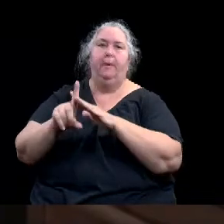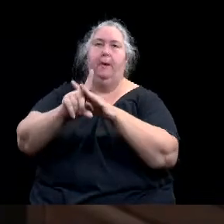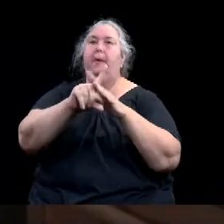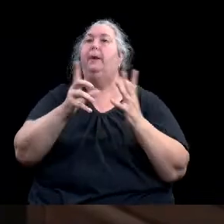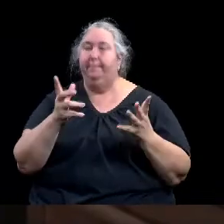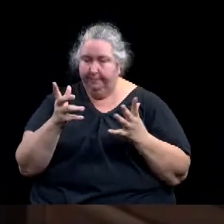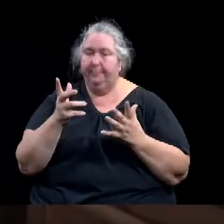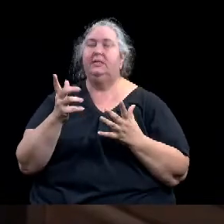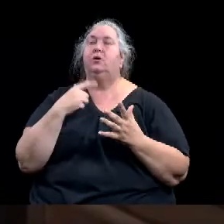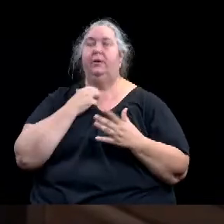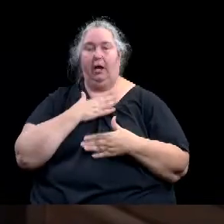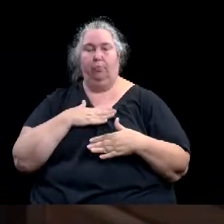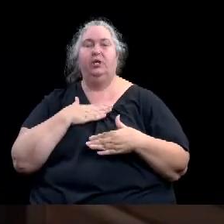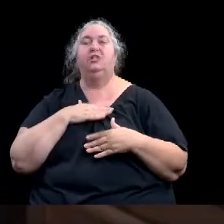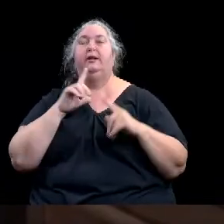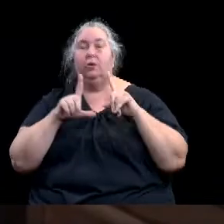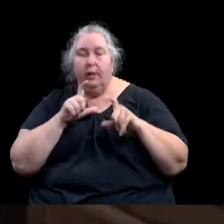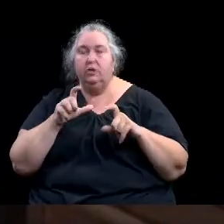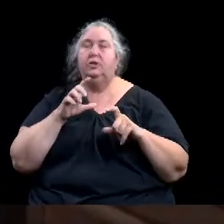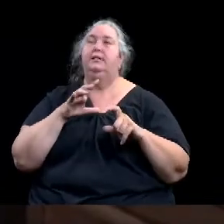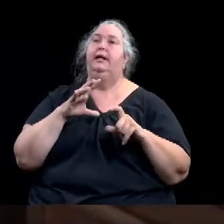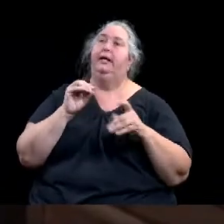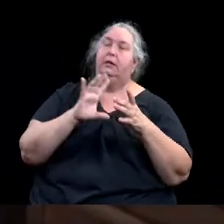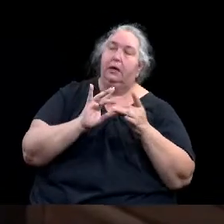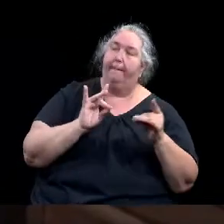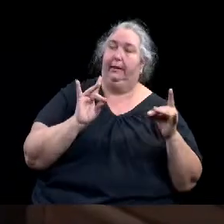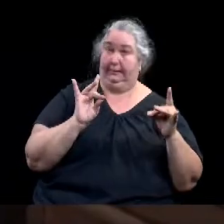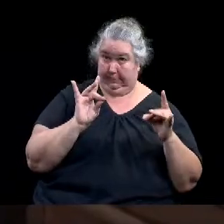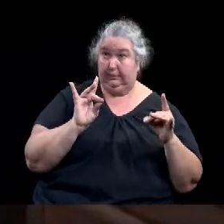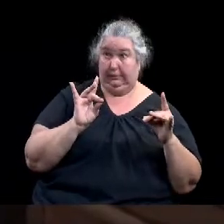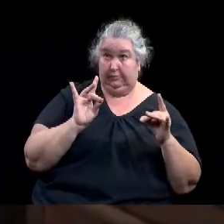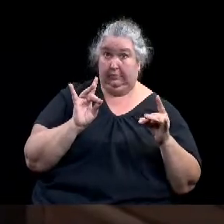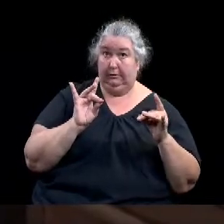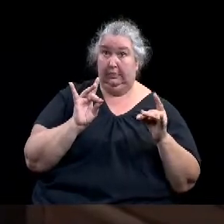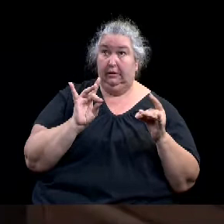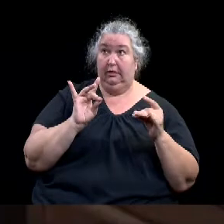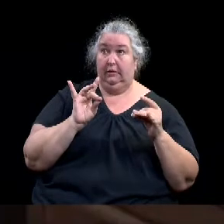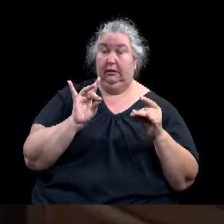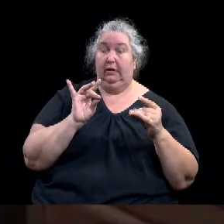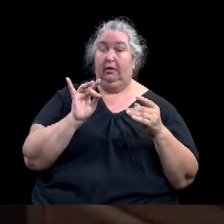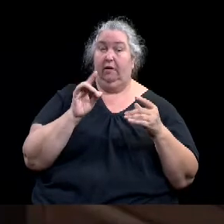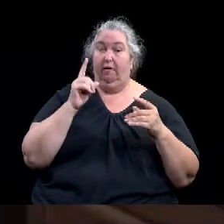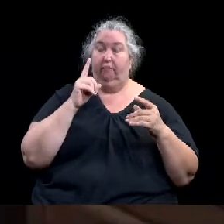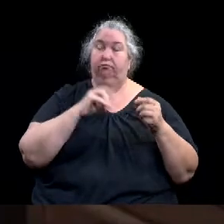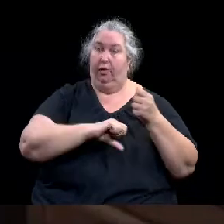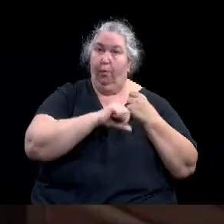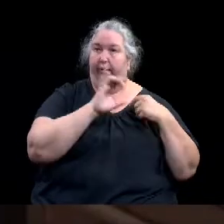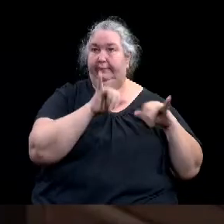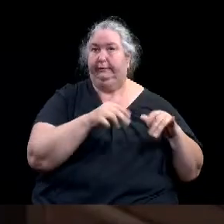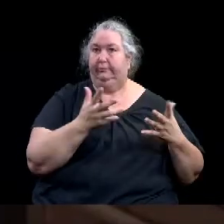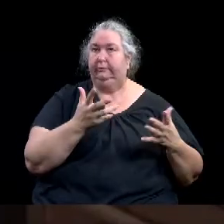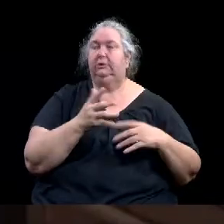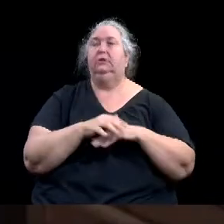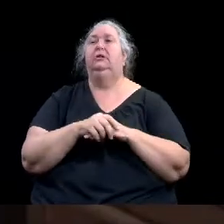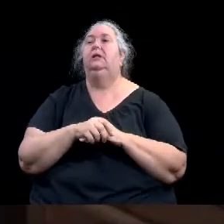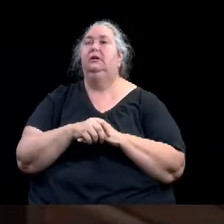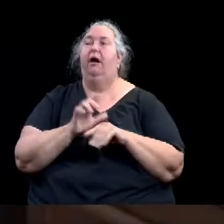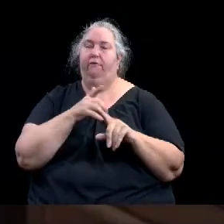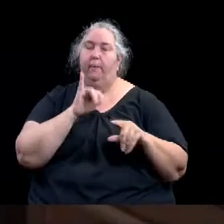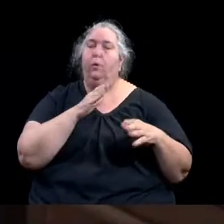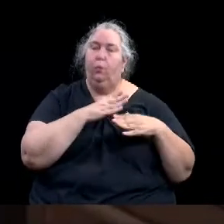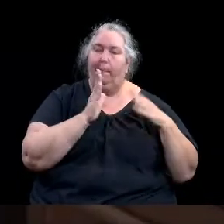of, uh, of these reports, um, it, it really is a mark, um, of a diligent staff,